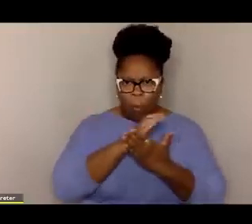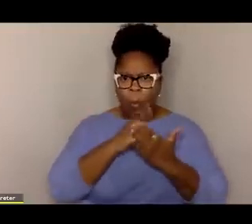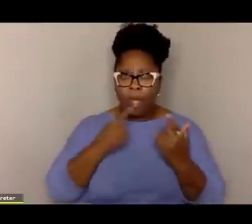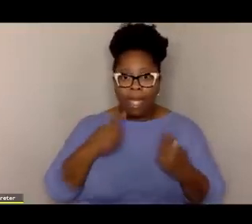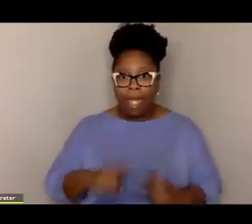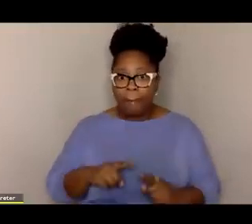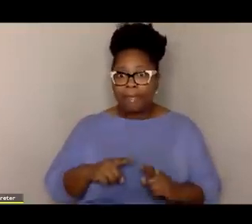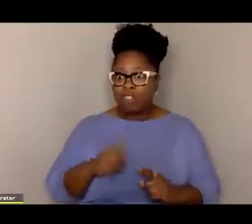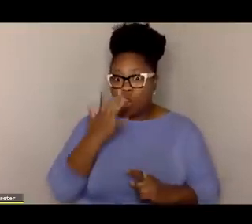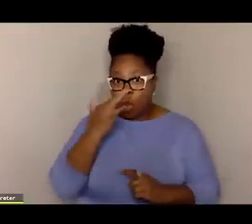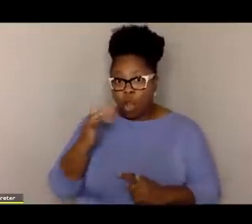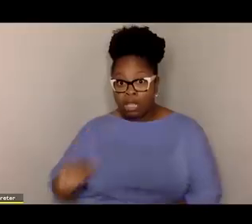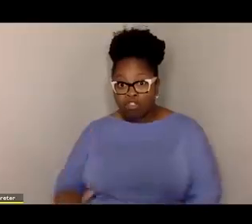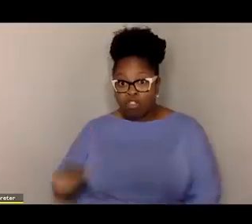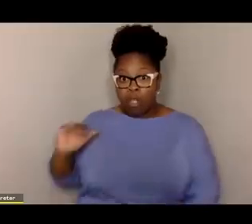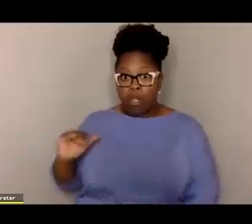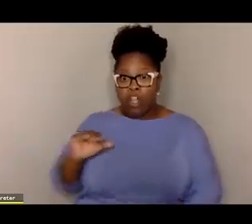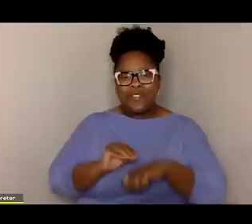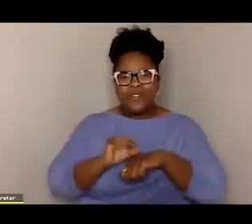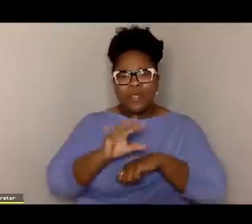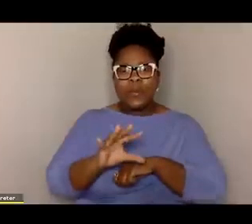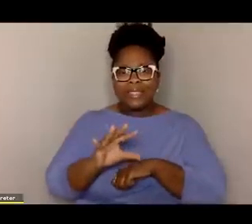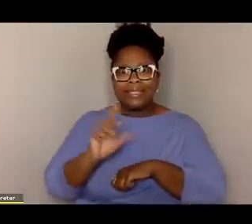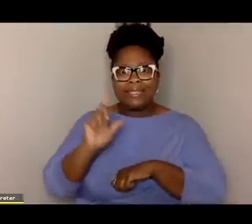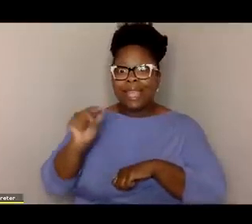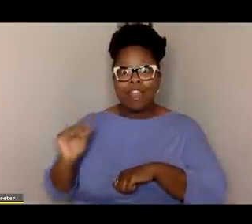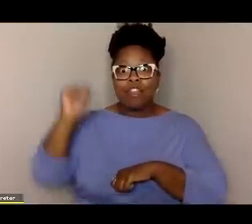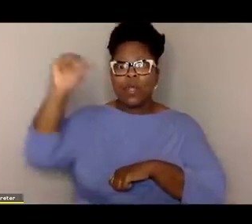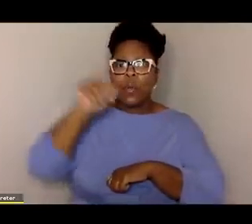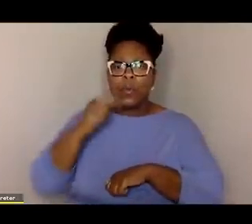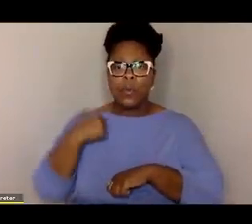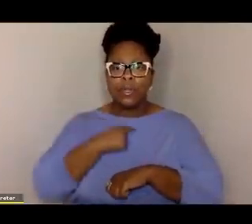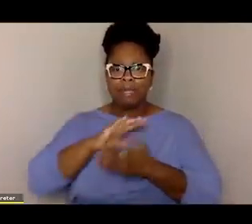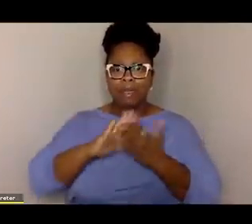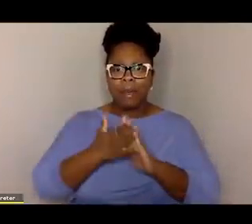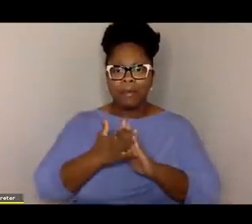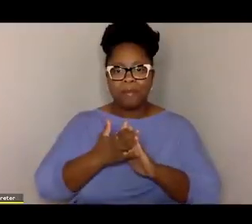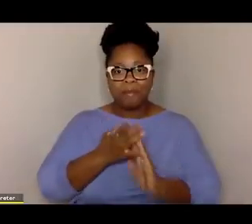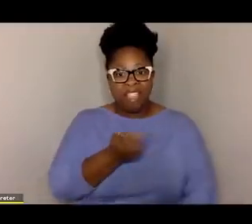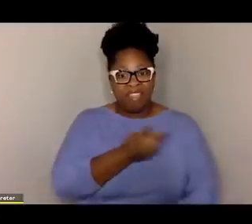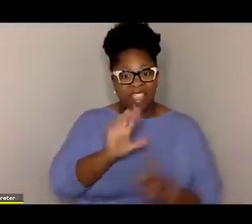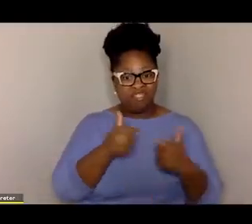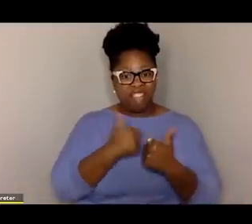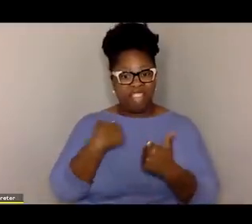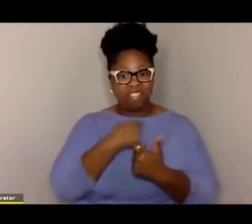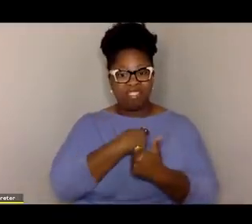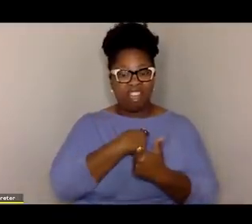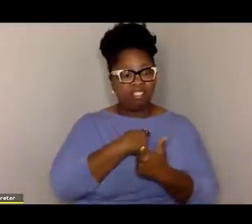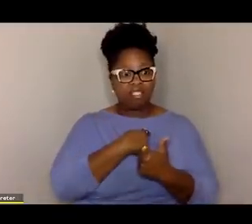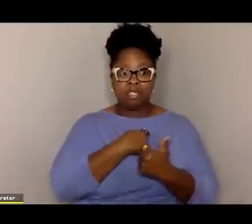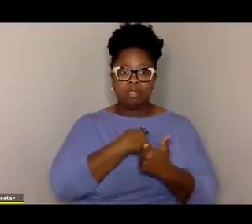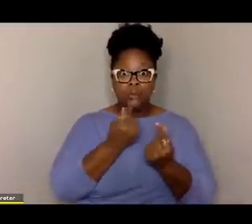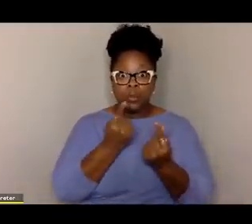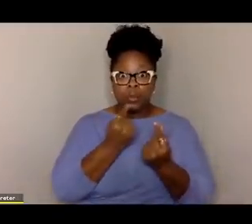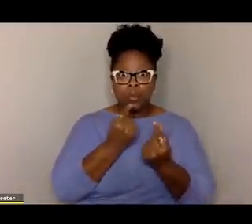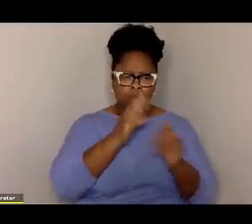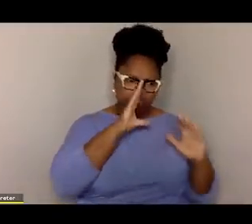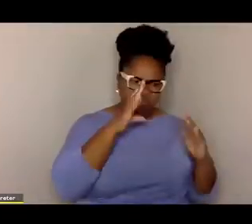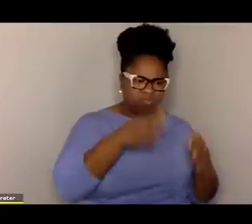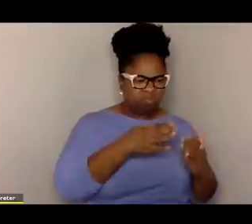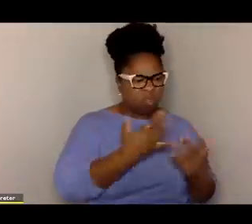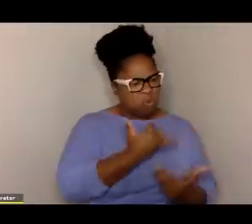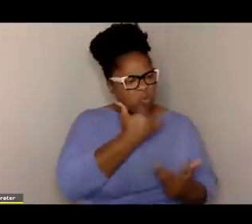what happens to us in early childhood influences the people we become. They challenge us to shift from focusing